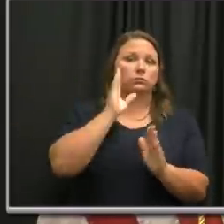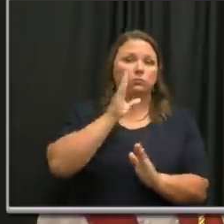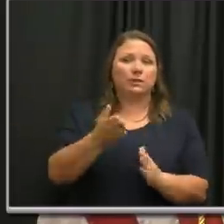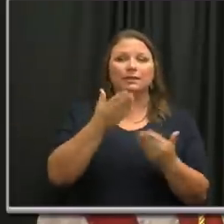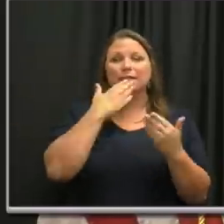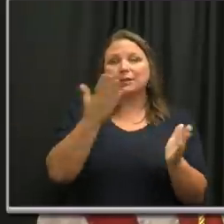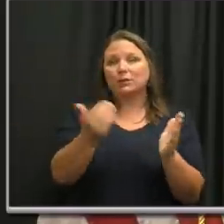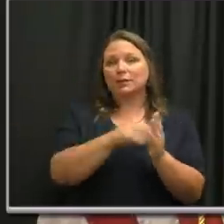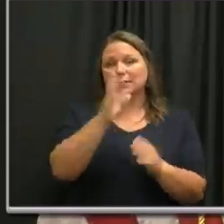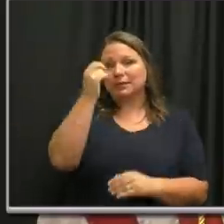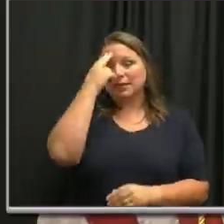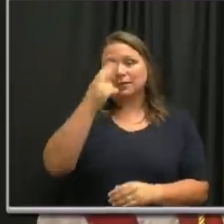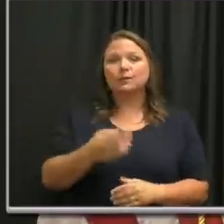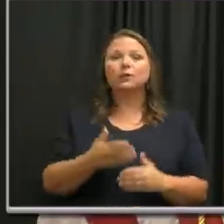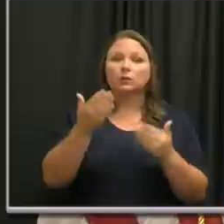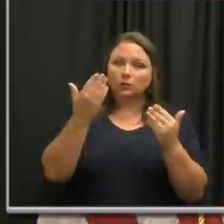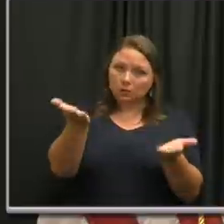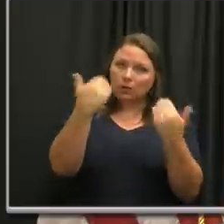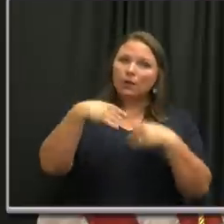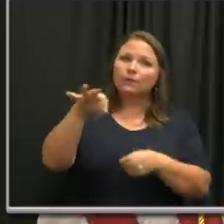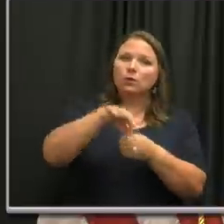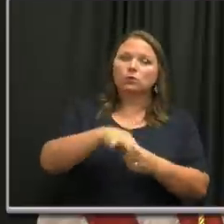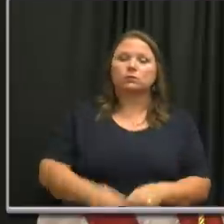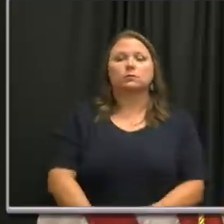Thank you again, Nashville. Turn out to vote.